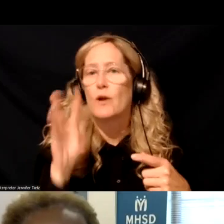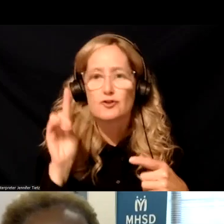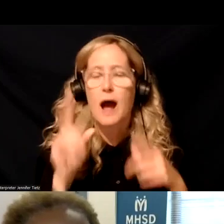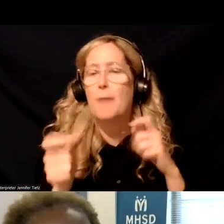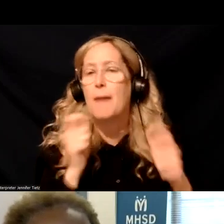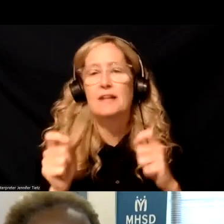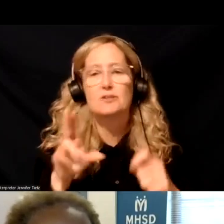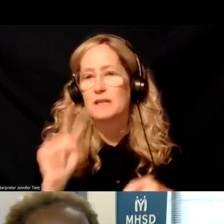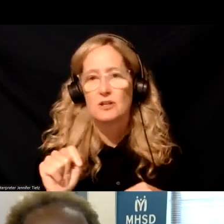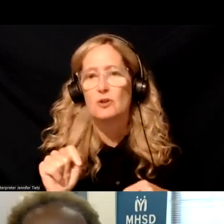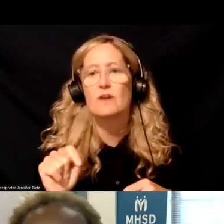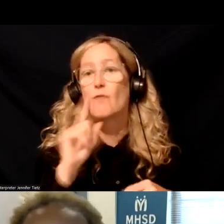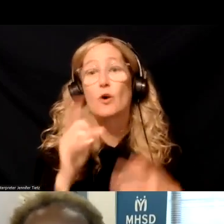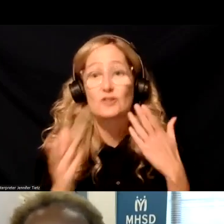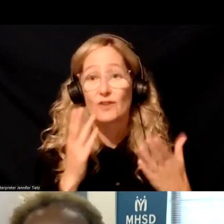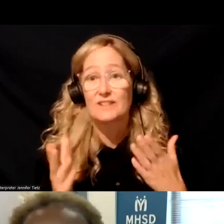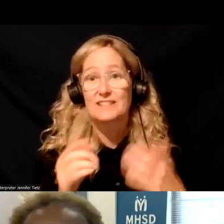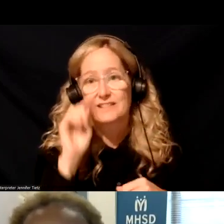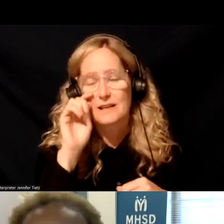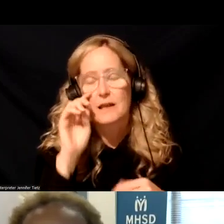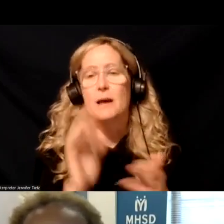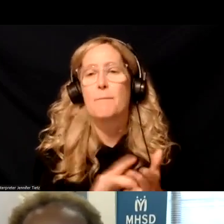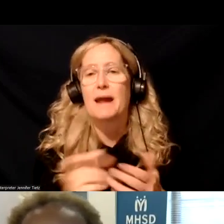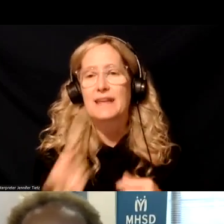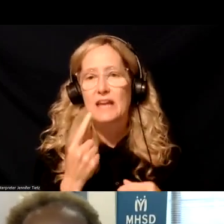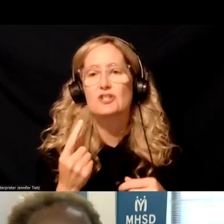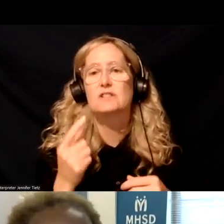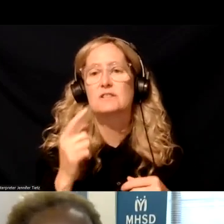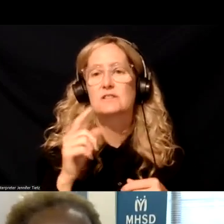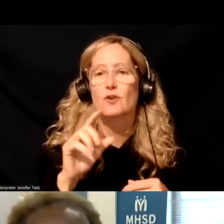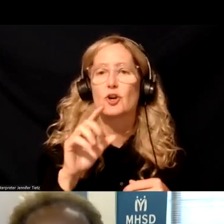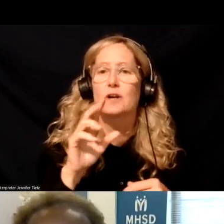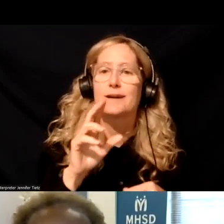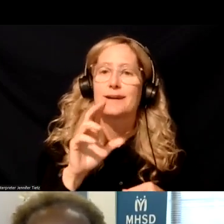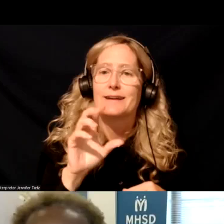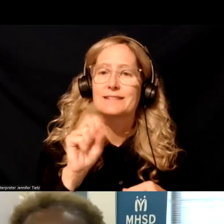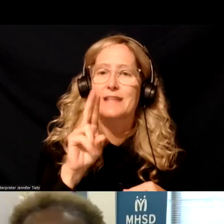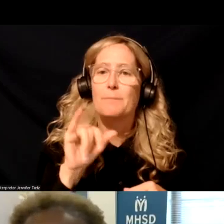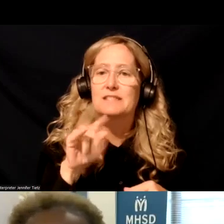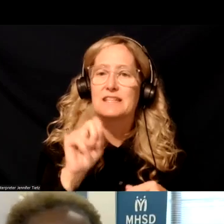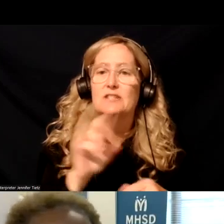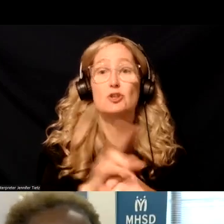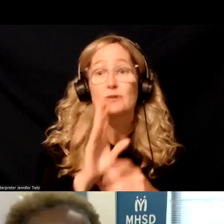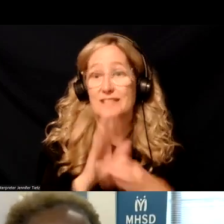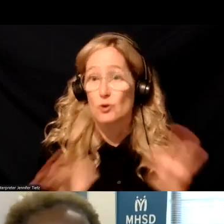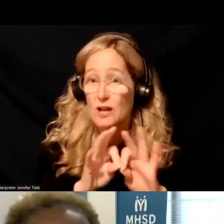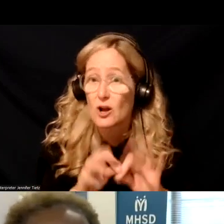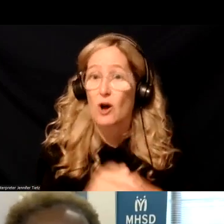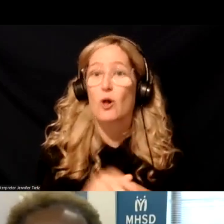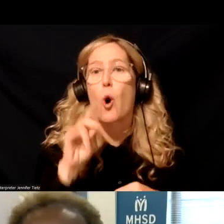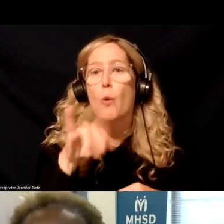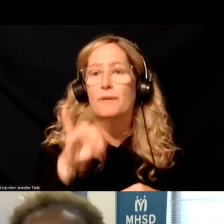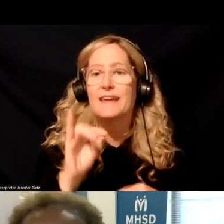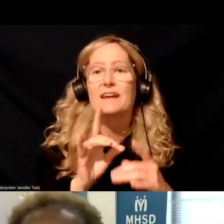unit for services. So medications for opioid use, substance use are critical. The other point I want to make is about, um,